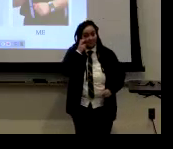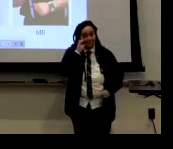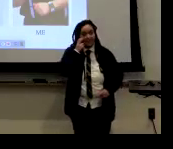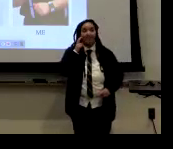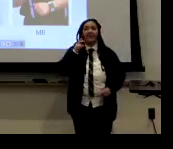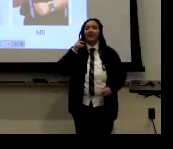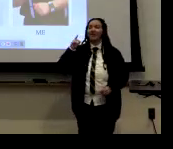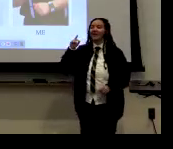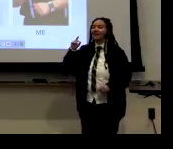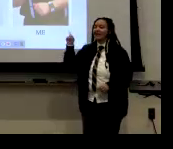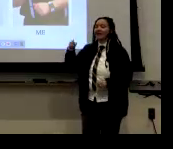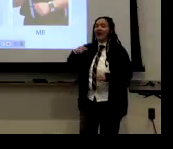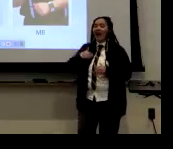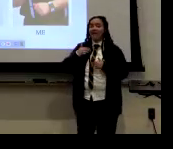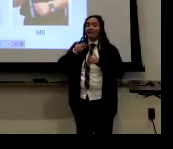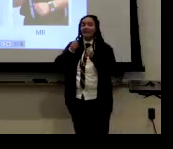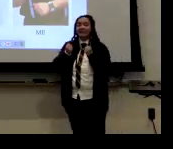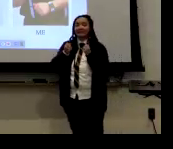So that person is deaf-blind.